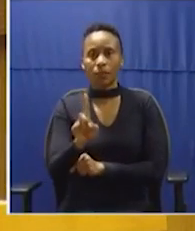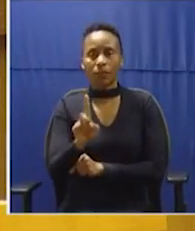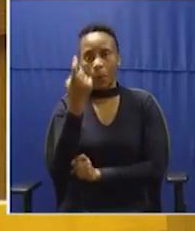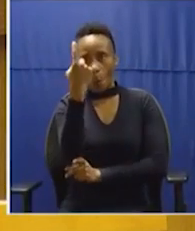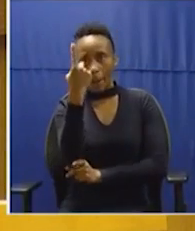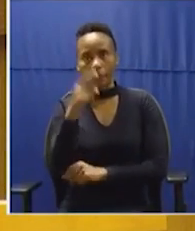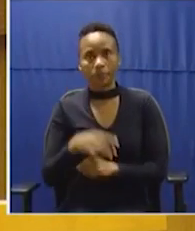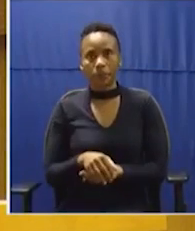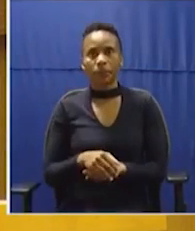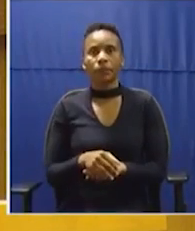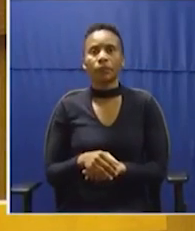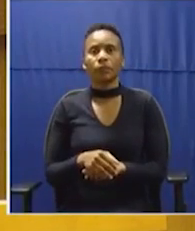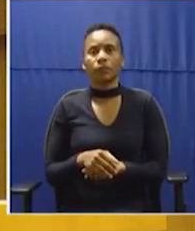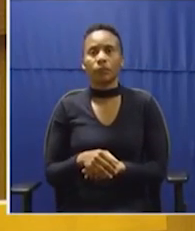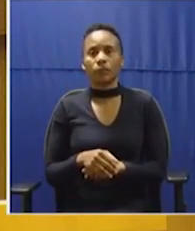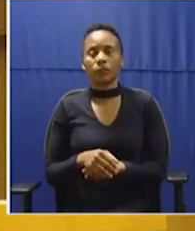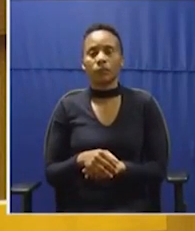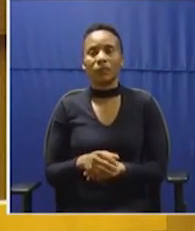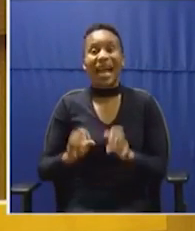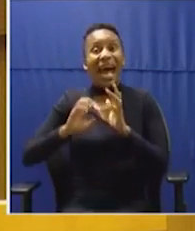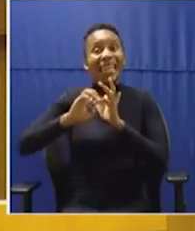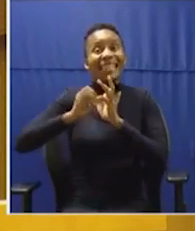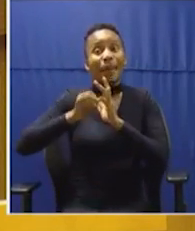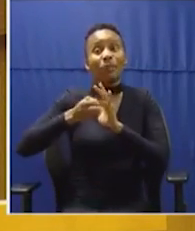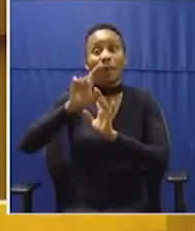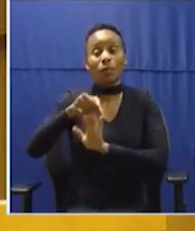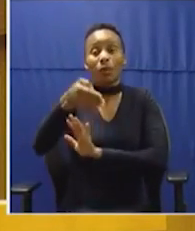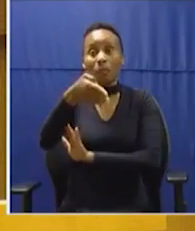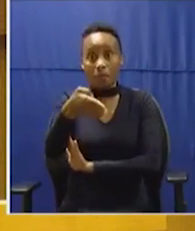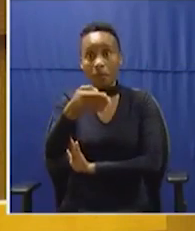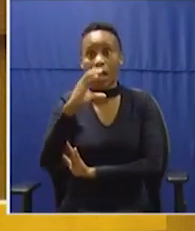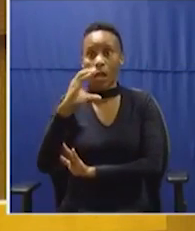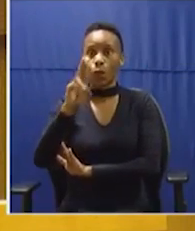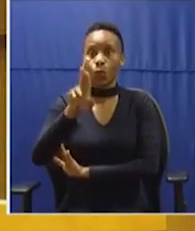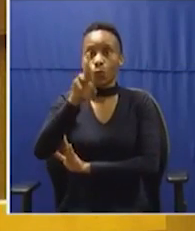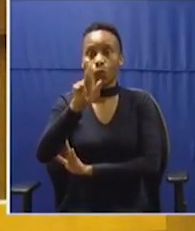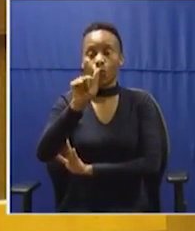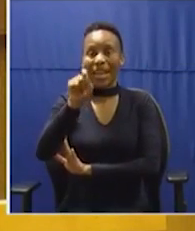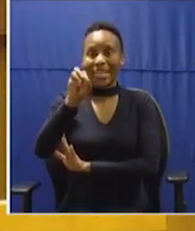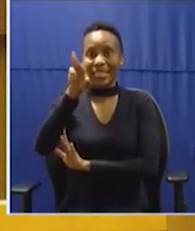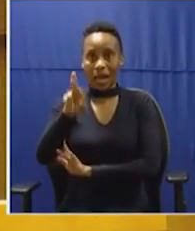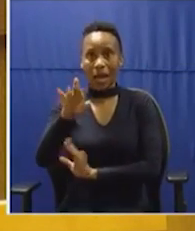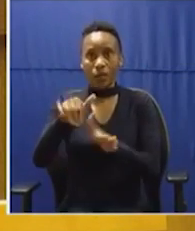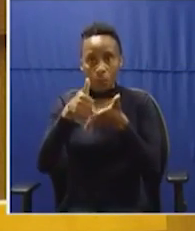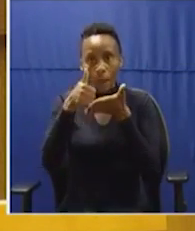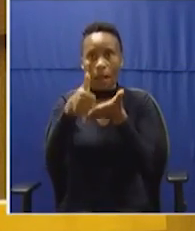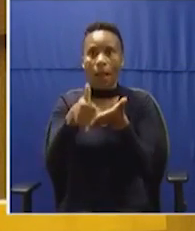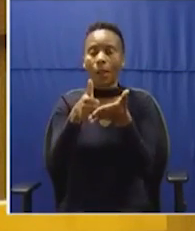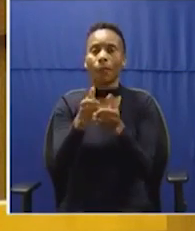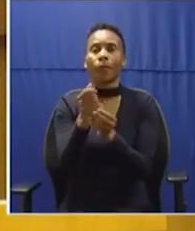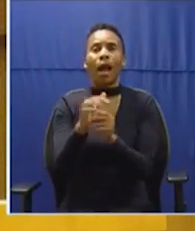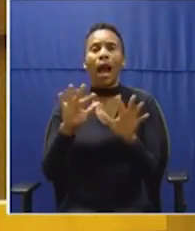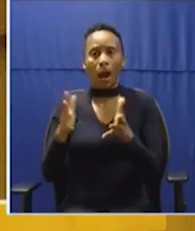that there must be an attempt by the curator to save the bank and give it back to the depositors.